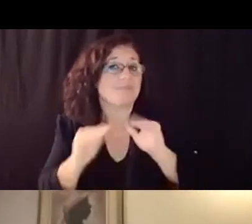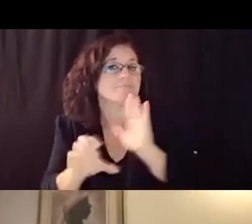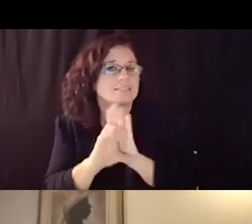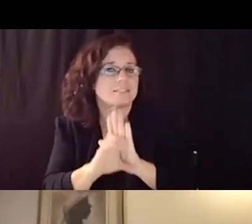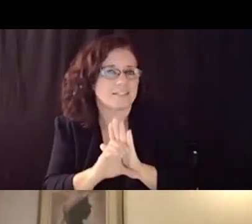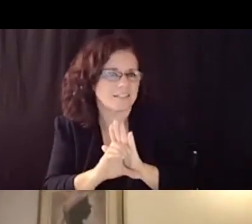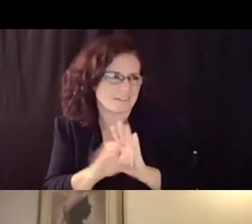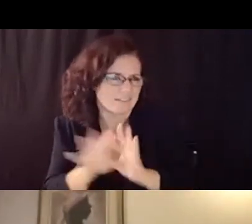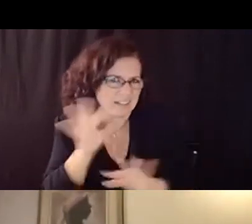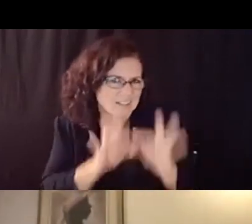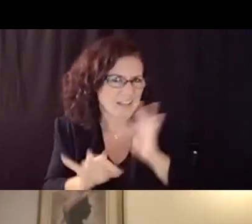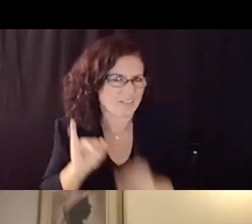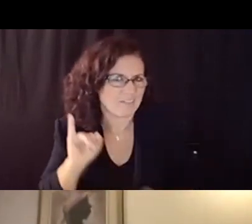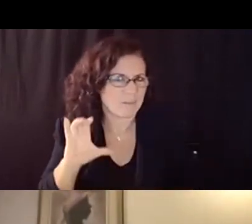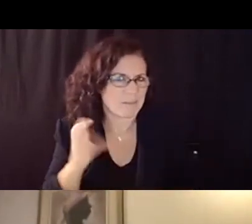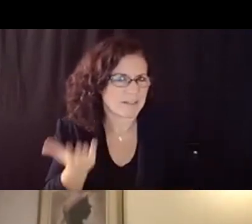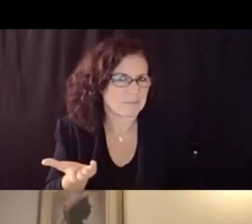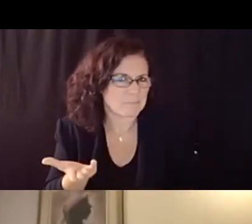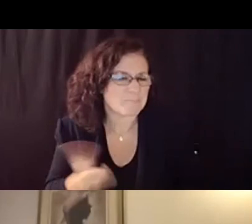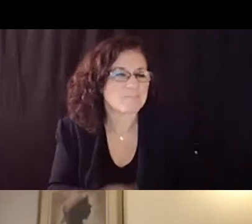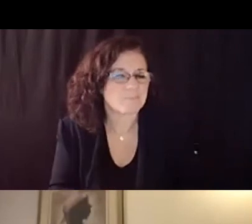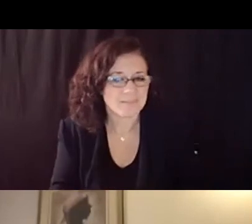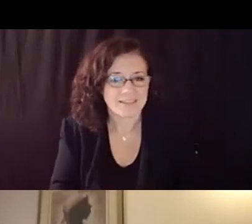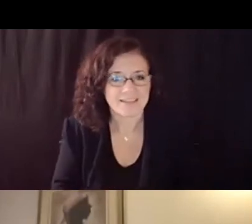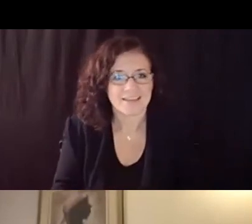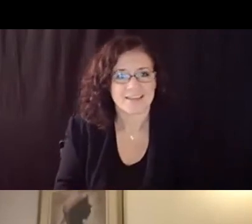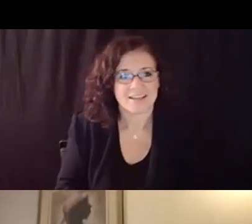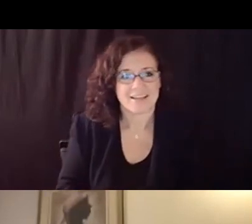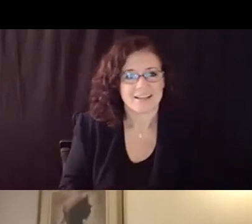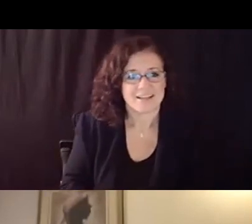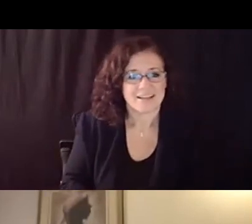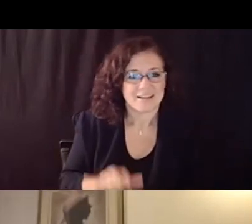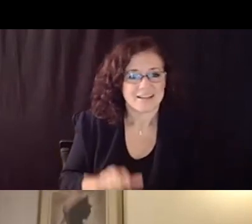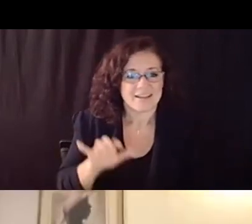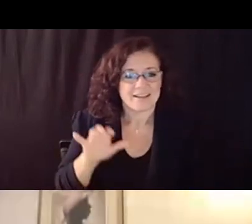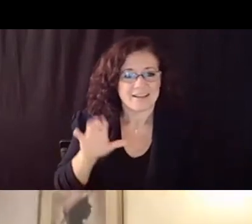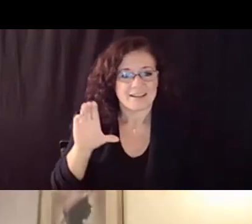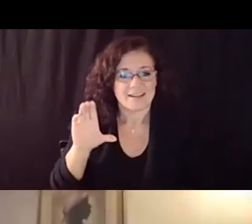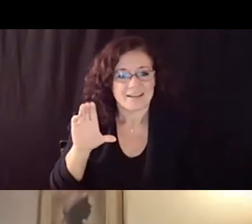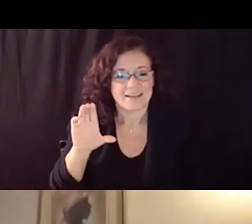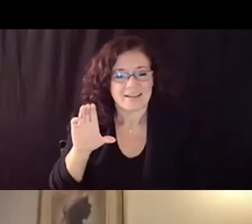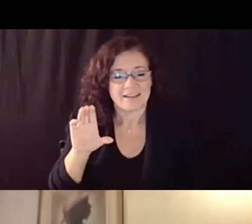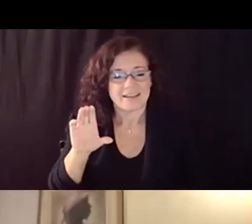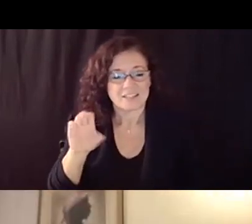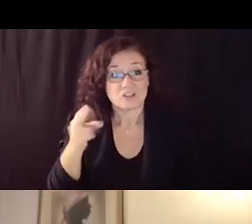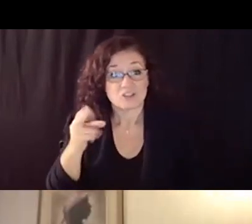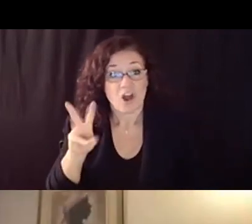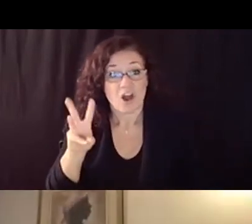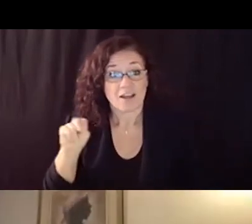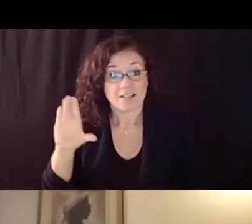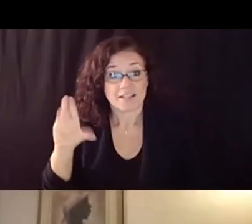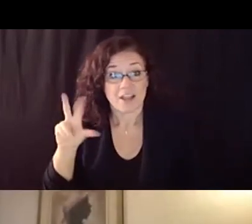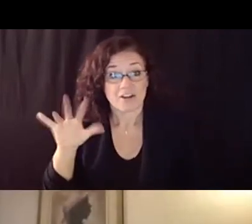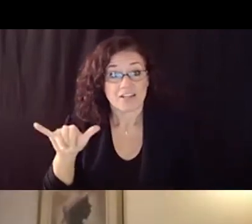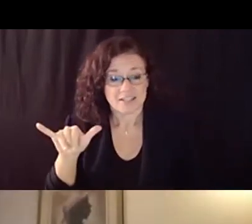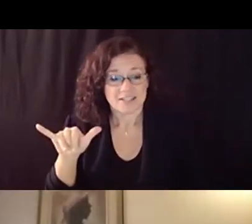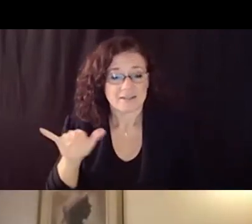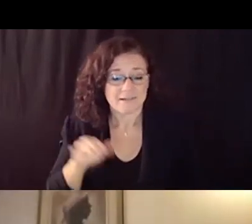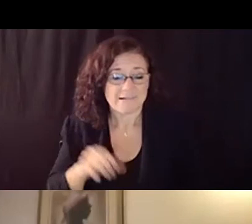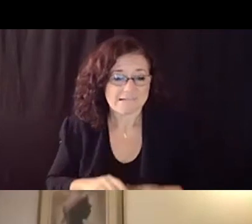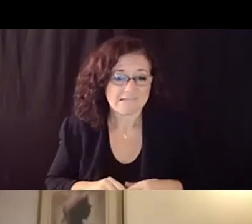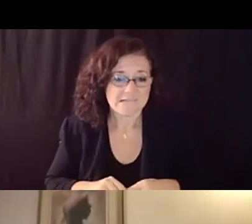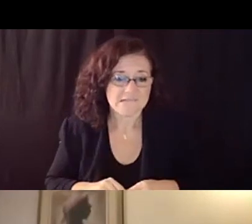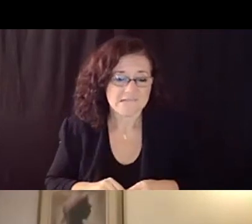i think that's an excellent question president ford uh i'll use it to note that nowhere does this policy say that a 59